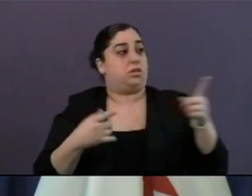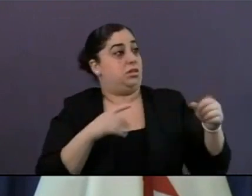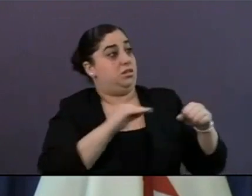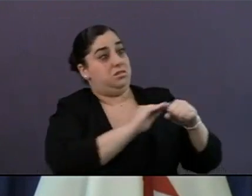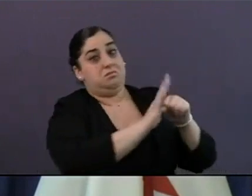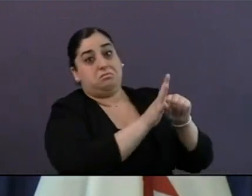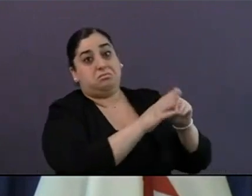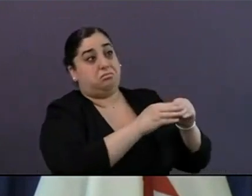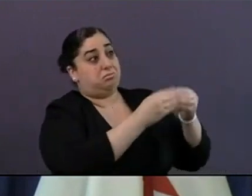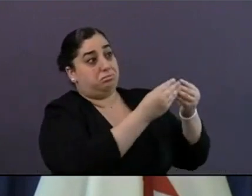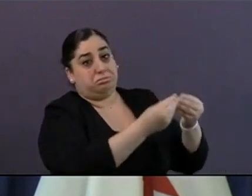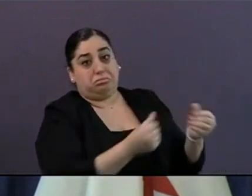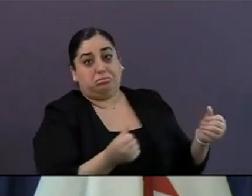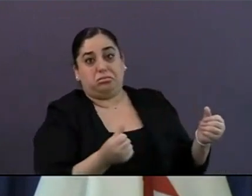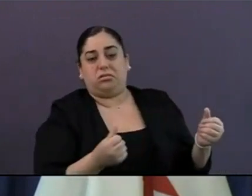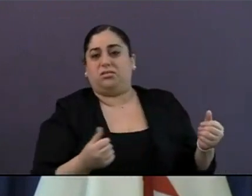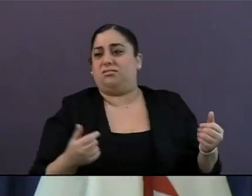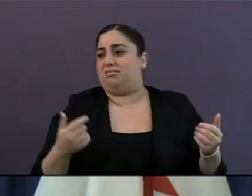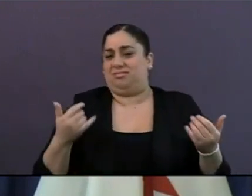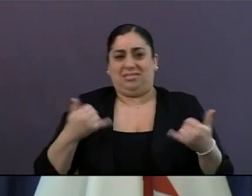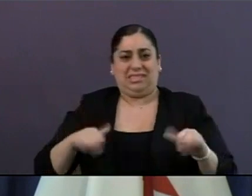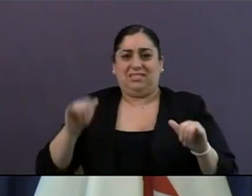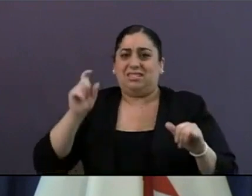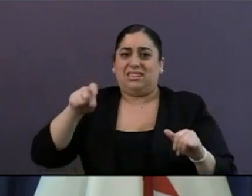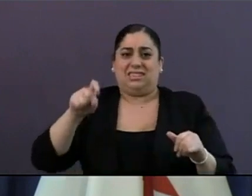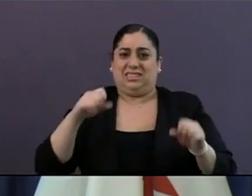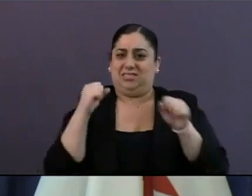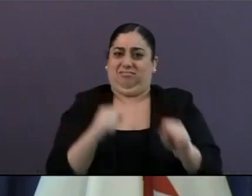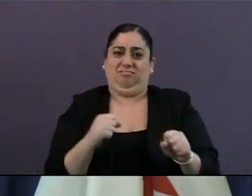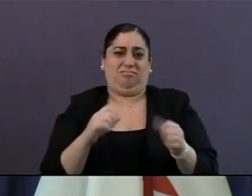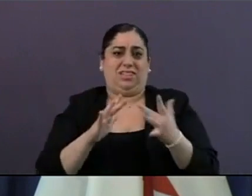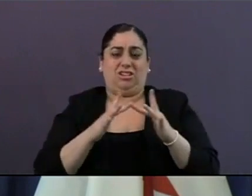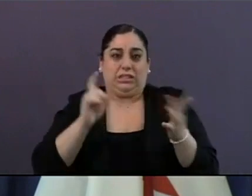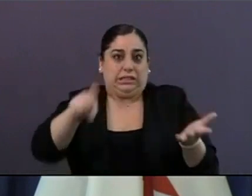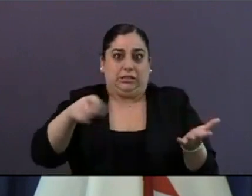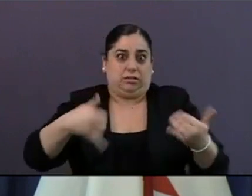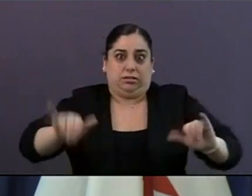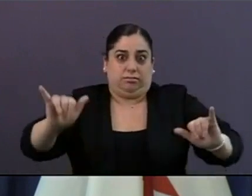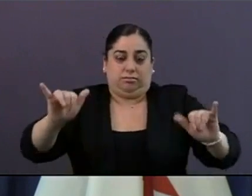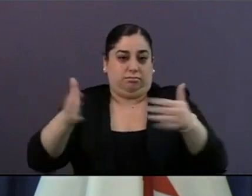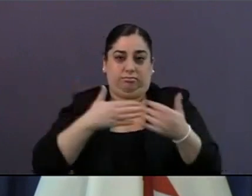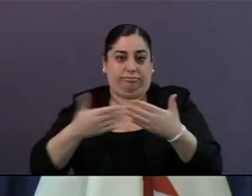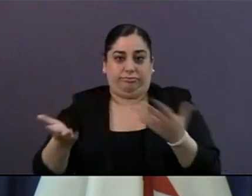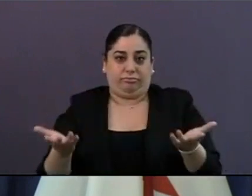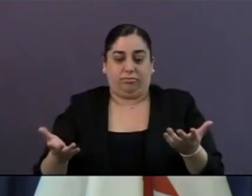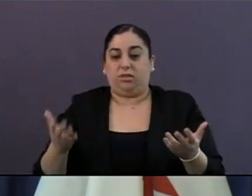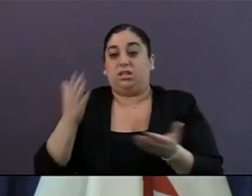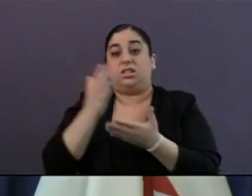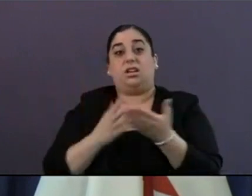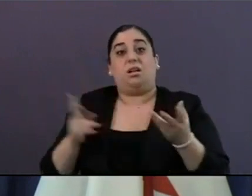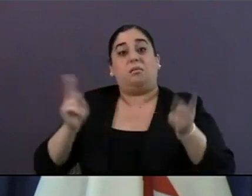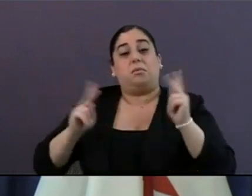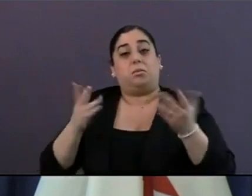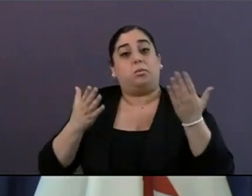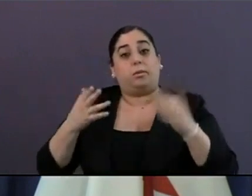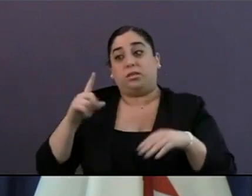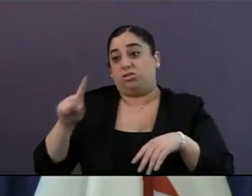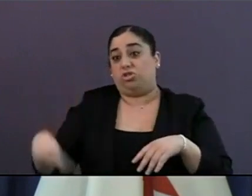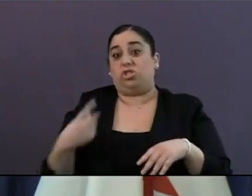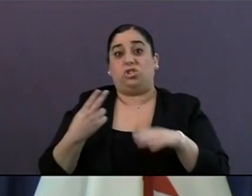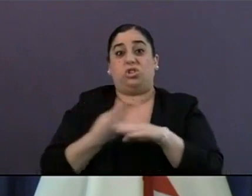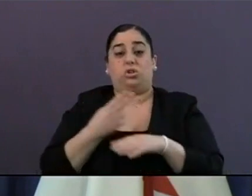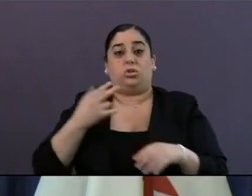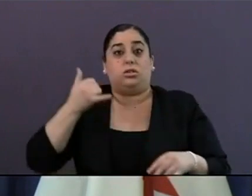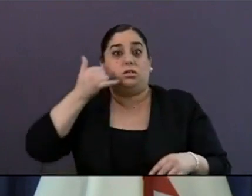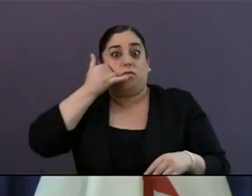access to the internet is critical, especially for those who don't have broadband who rely upon smart devices. So we're very excited about this and really appreciate the